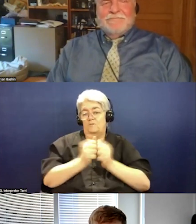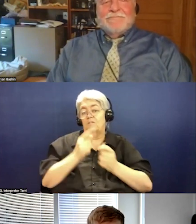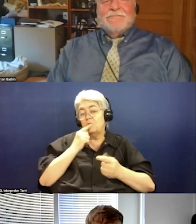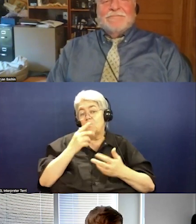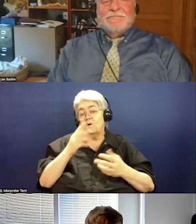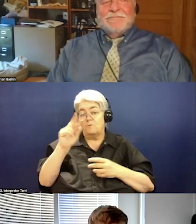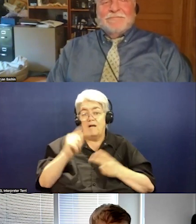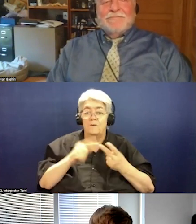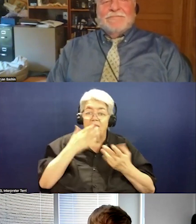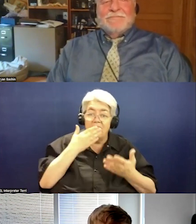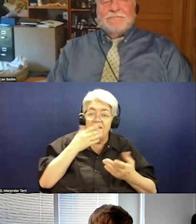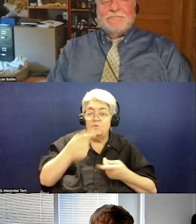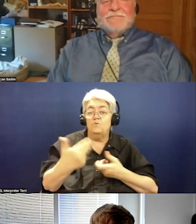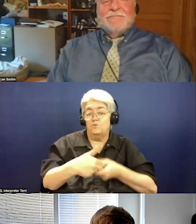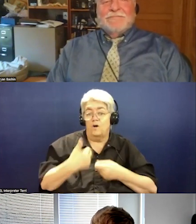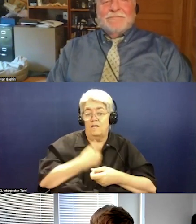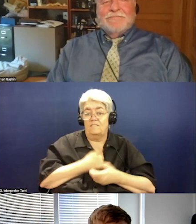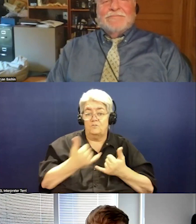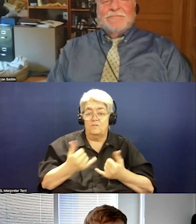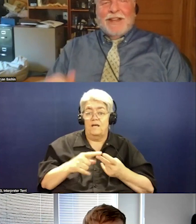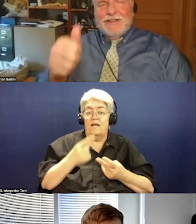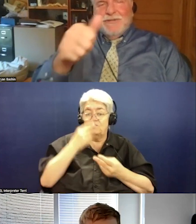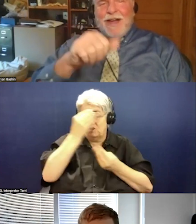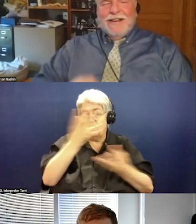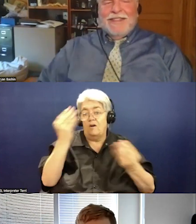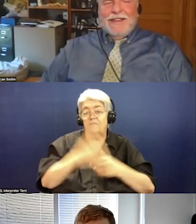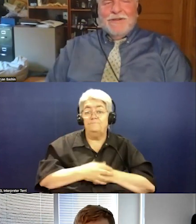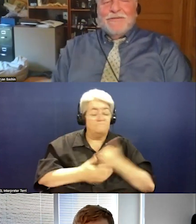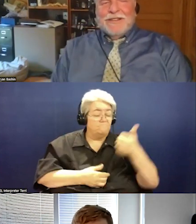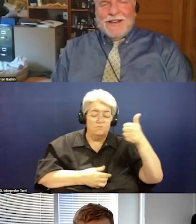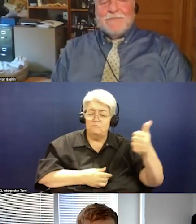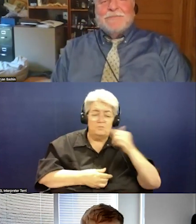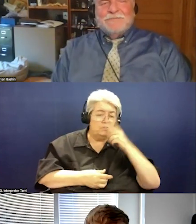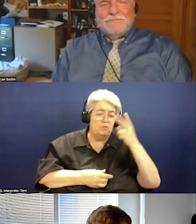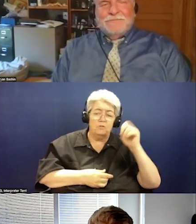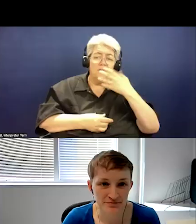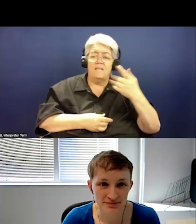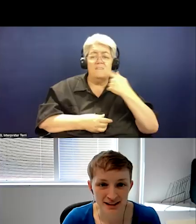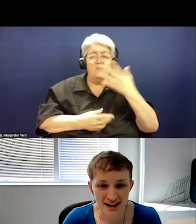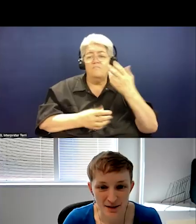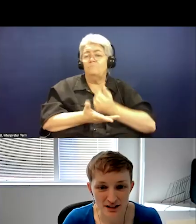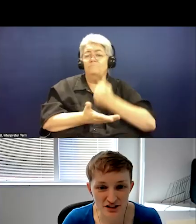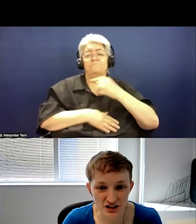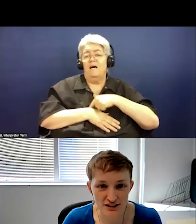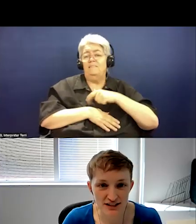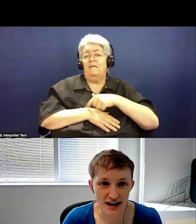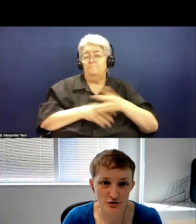taking the, taking the time to join us today and, and share. You got it. Thank you for the time. I'm going to shift us now